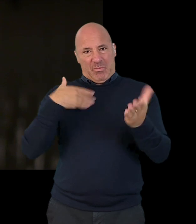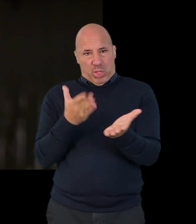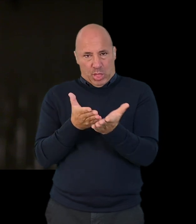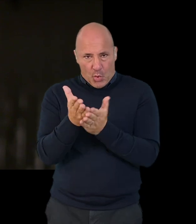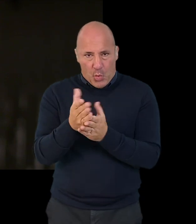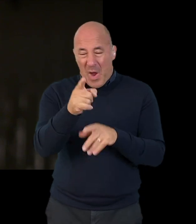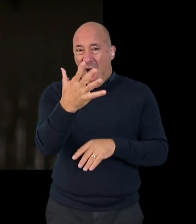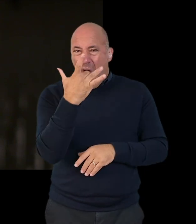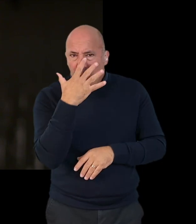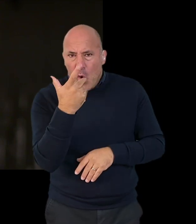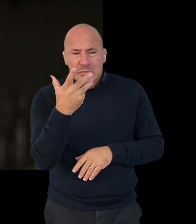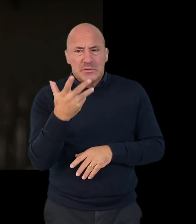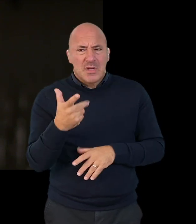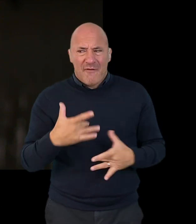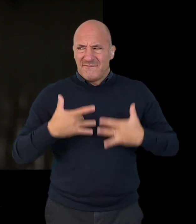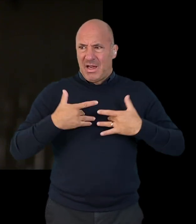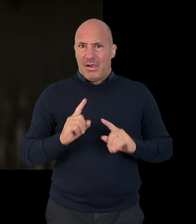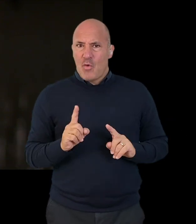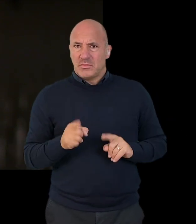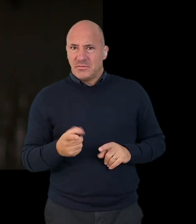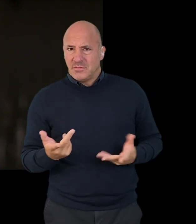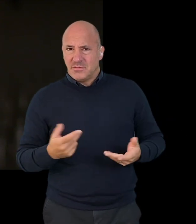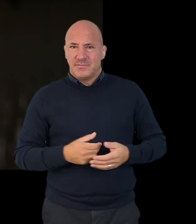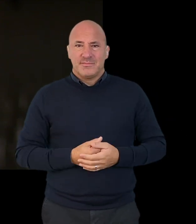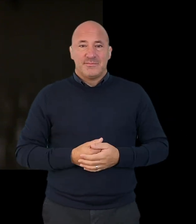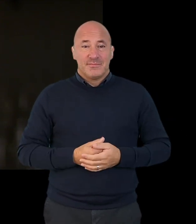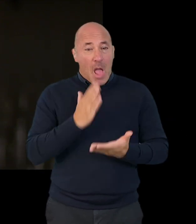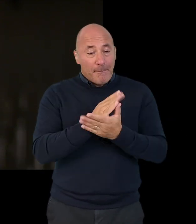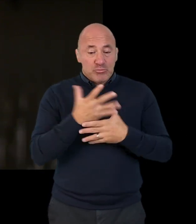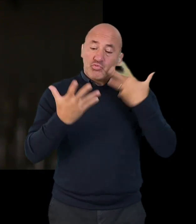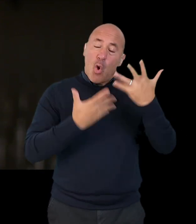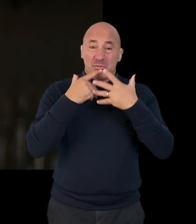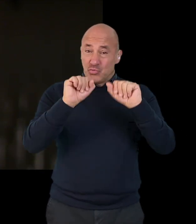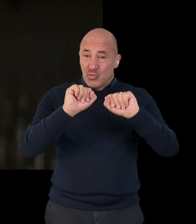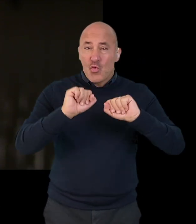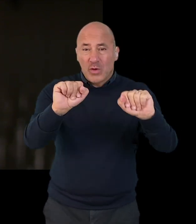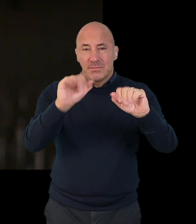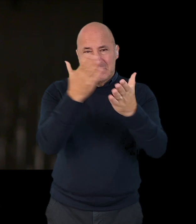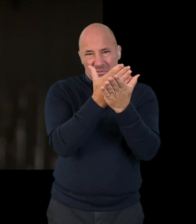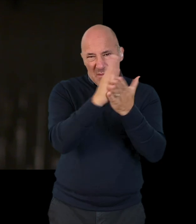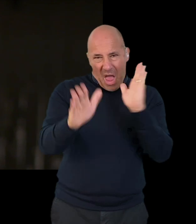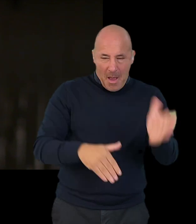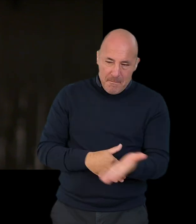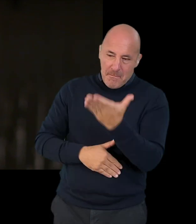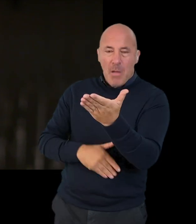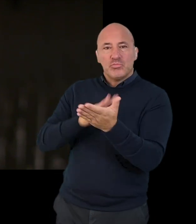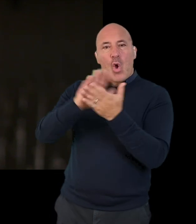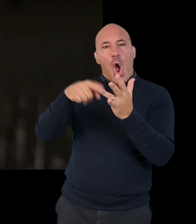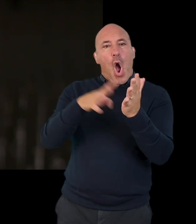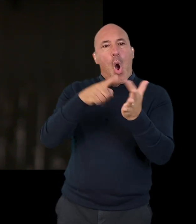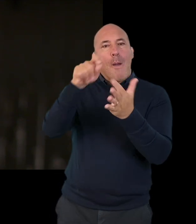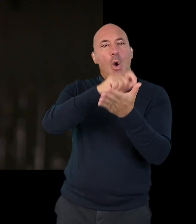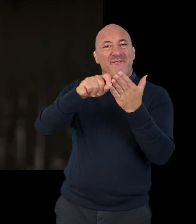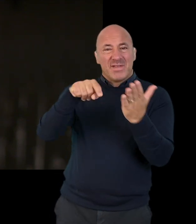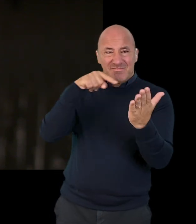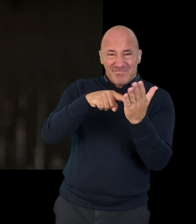if you had any experience and how old you were and how did you feel. This is your story so it has to be clear to the Home Office how